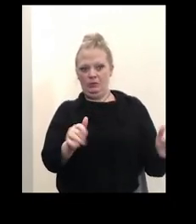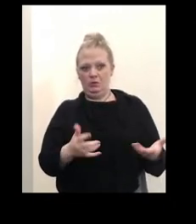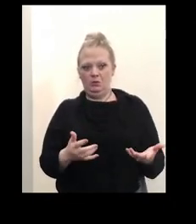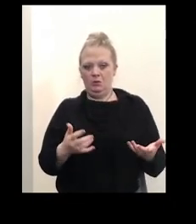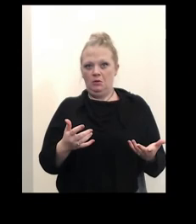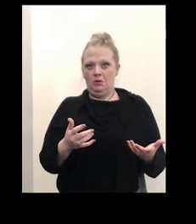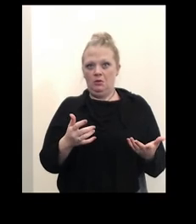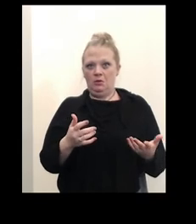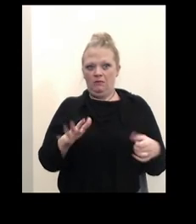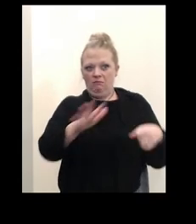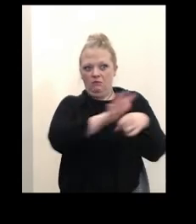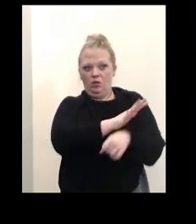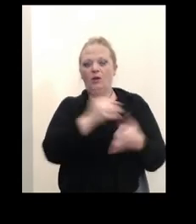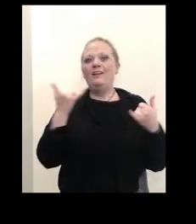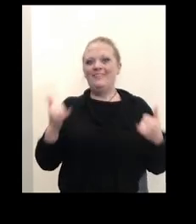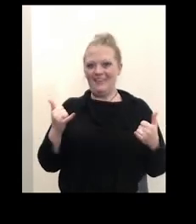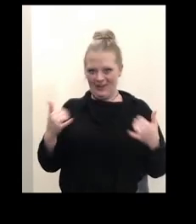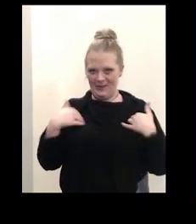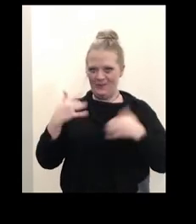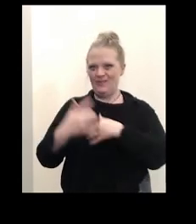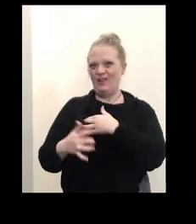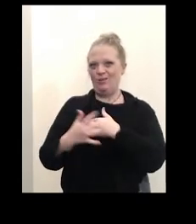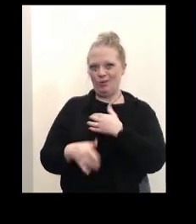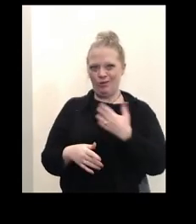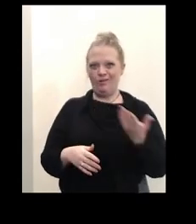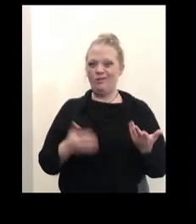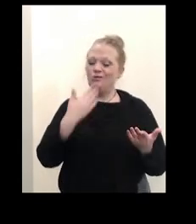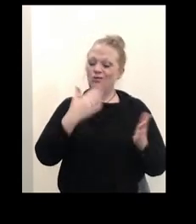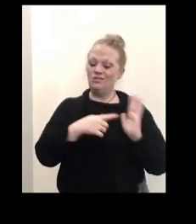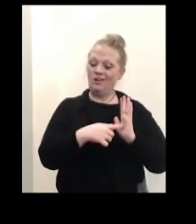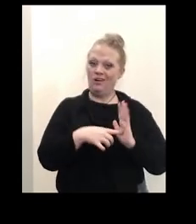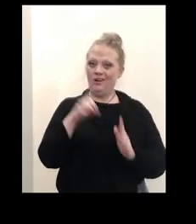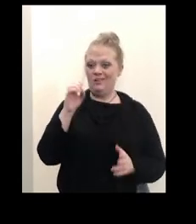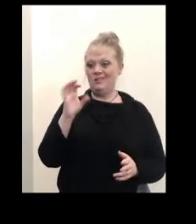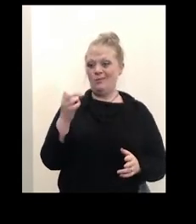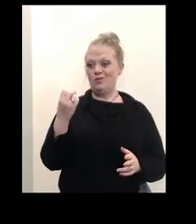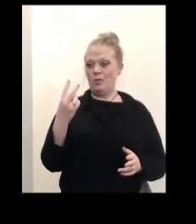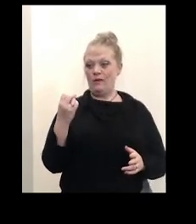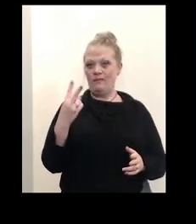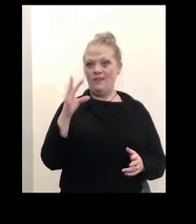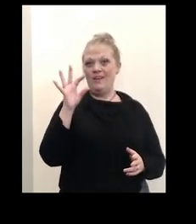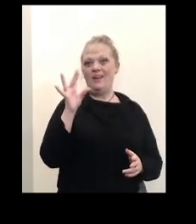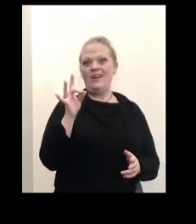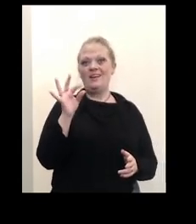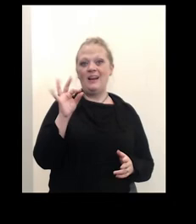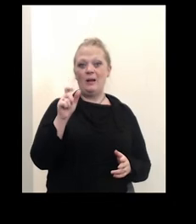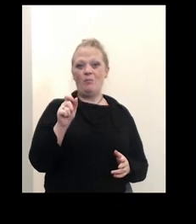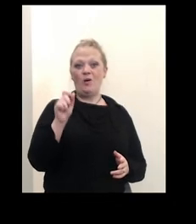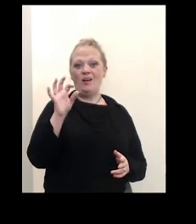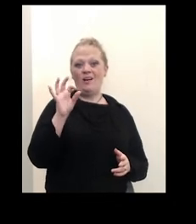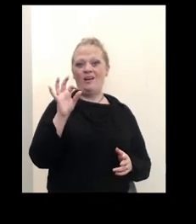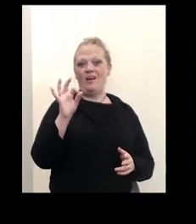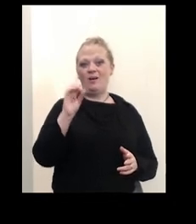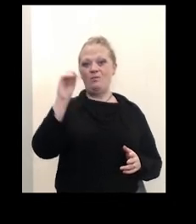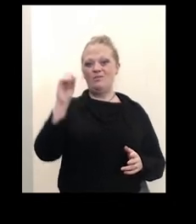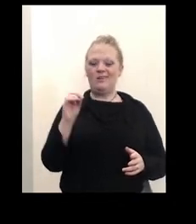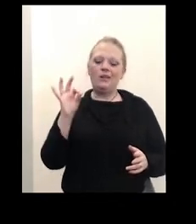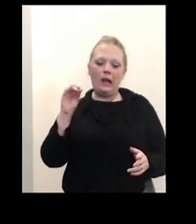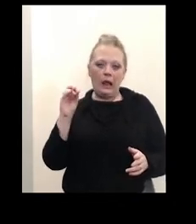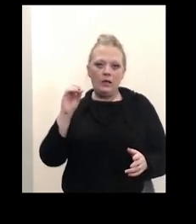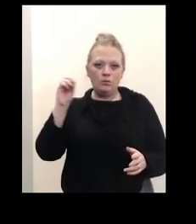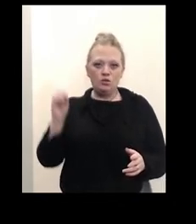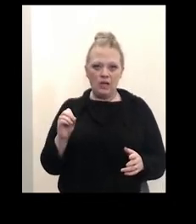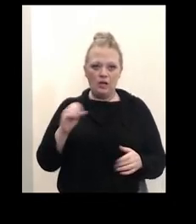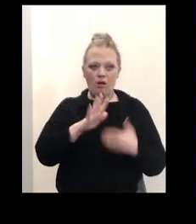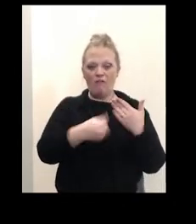some beds. So that's a good sign. Uh, on December 12th, 89.9% or 90% of all our hospital beds were occupied.